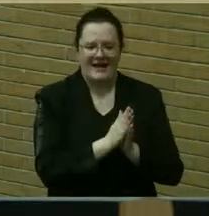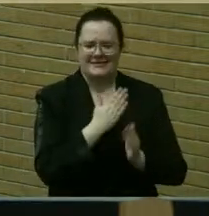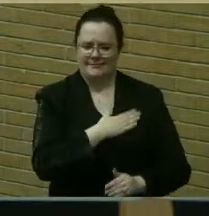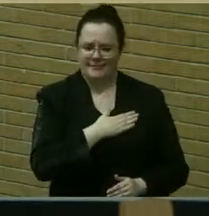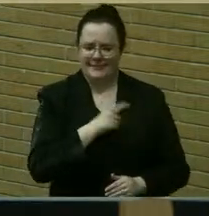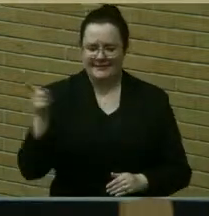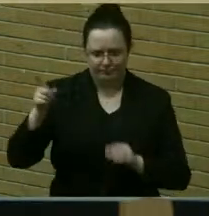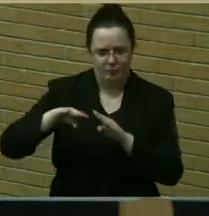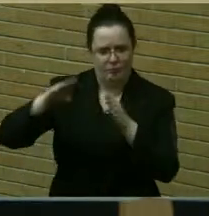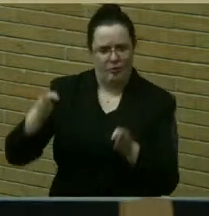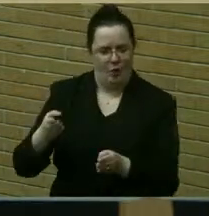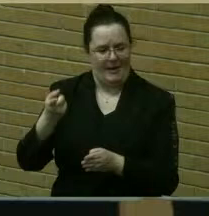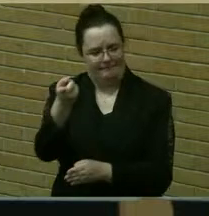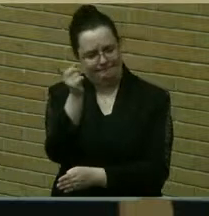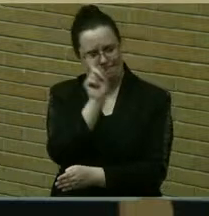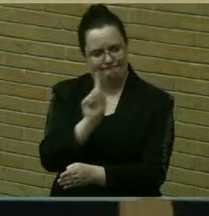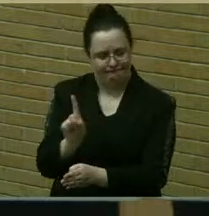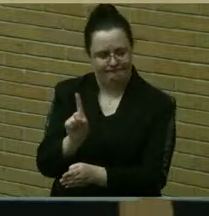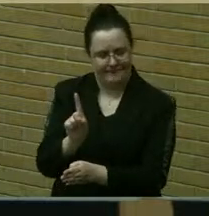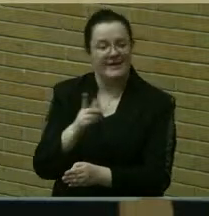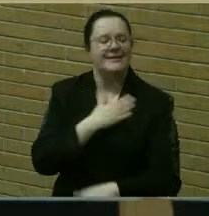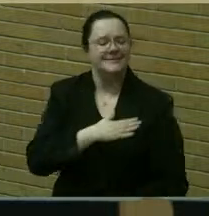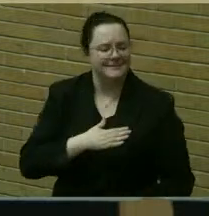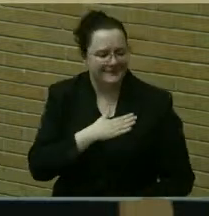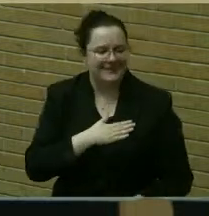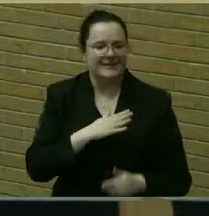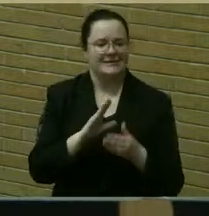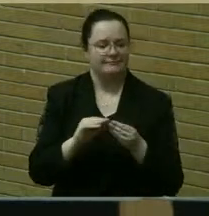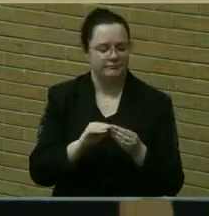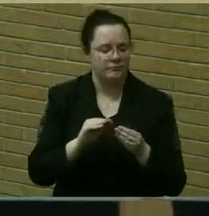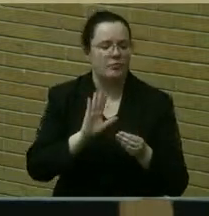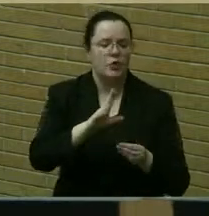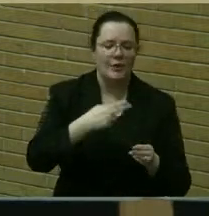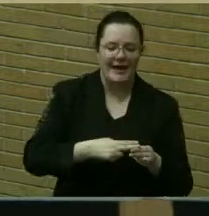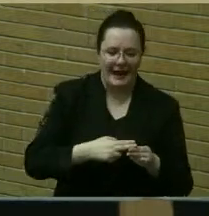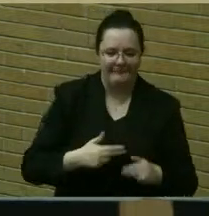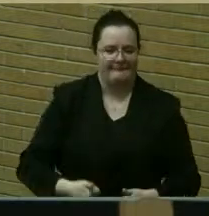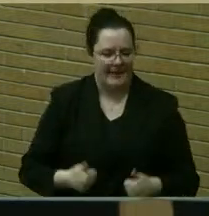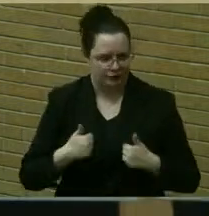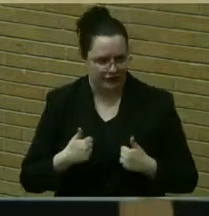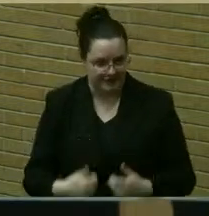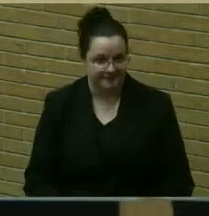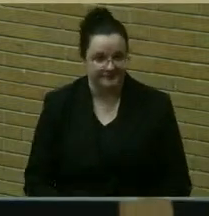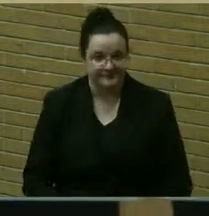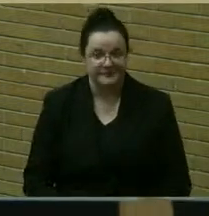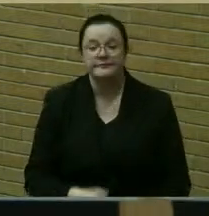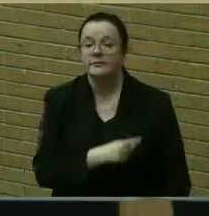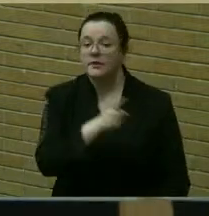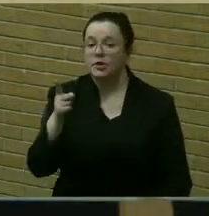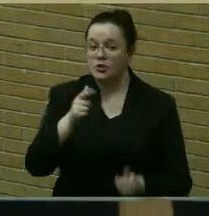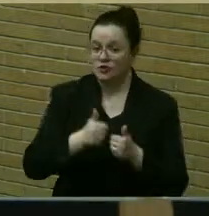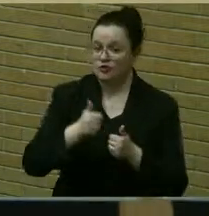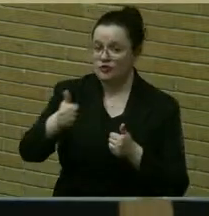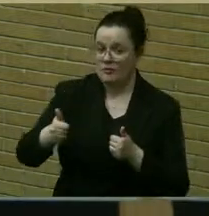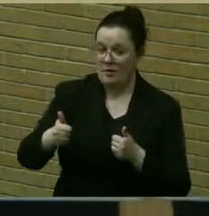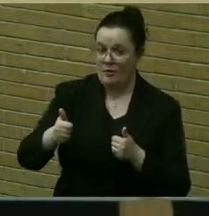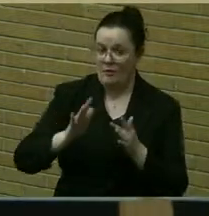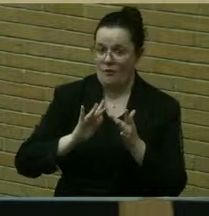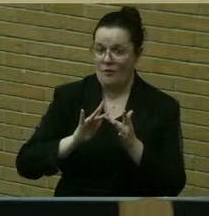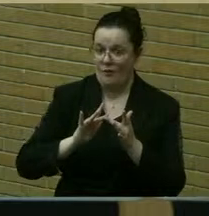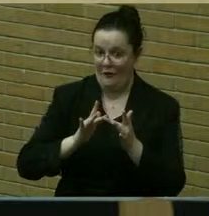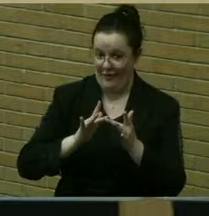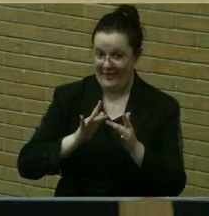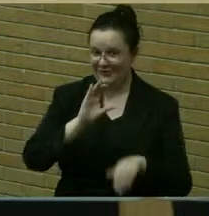Please state your name and address. If you are participating remotely and you're on